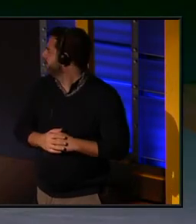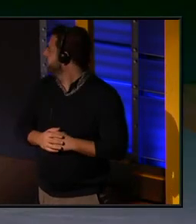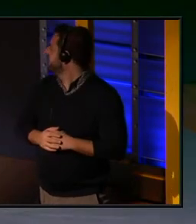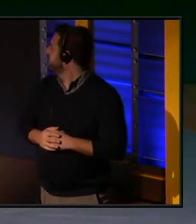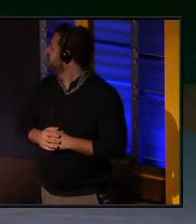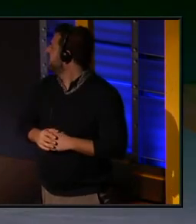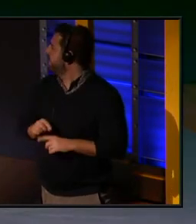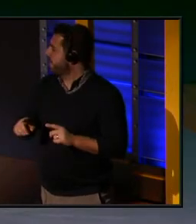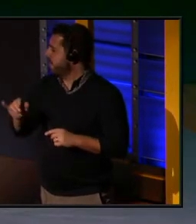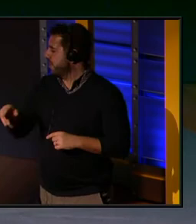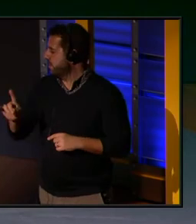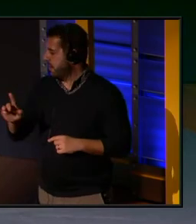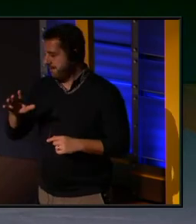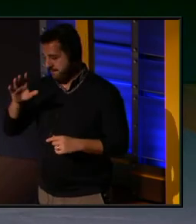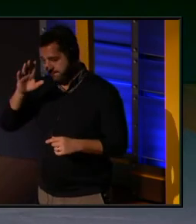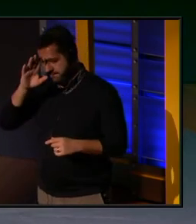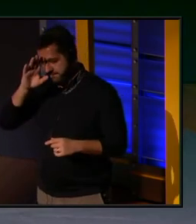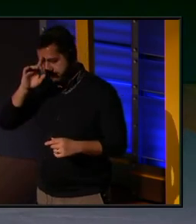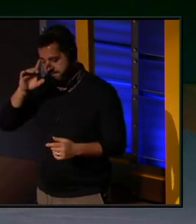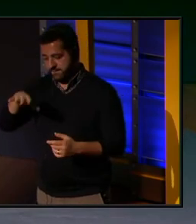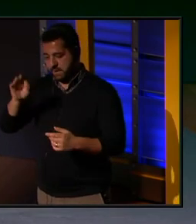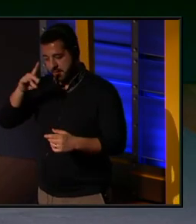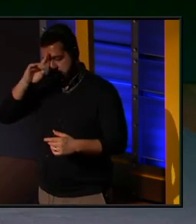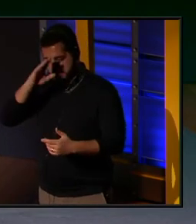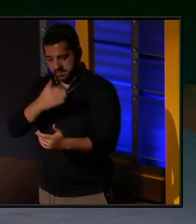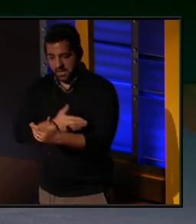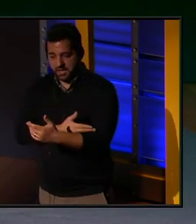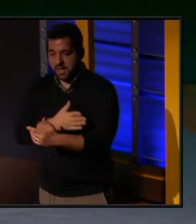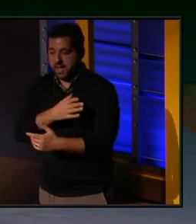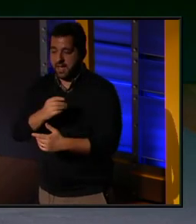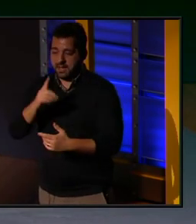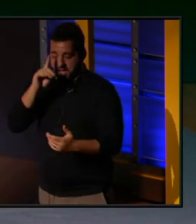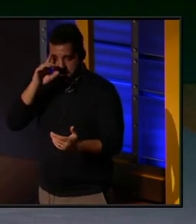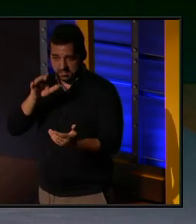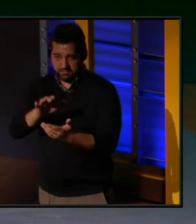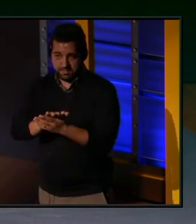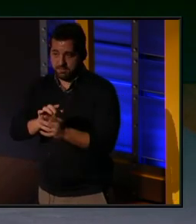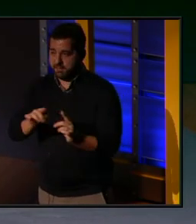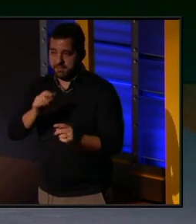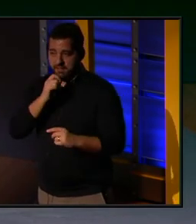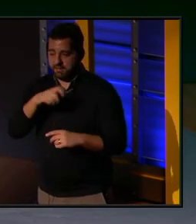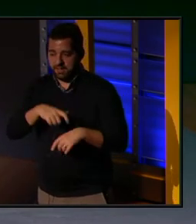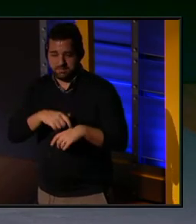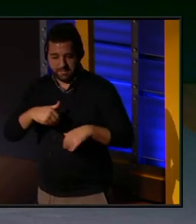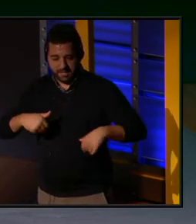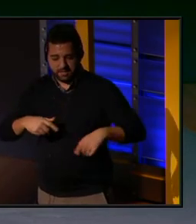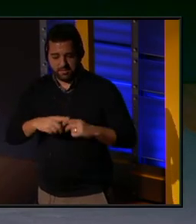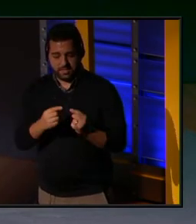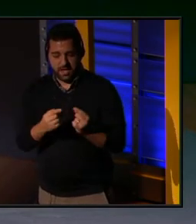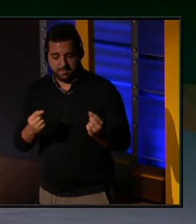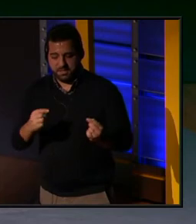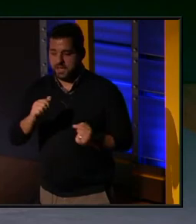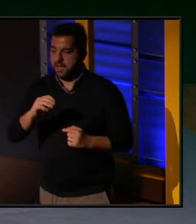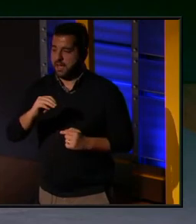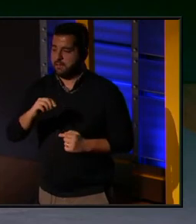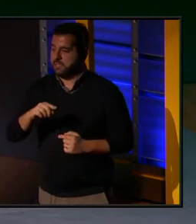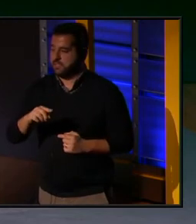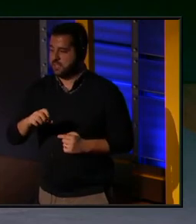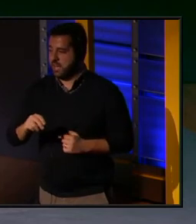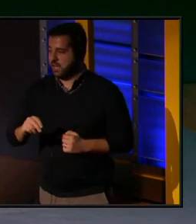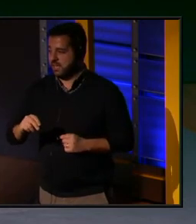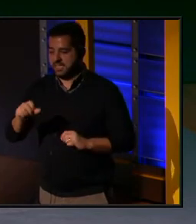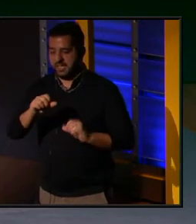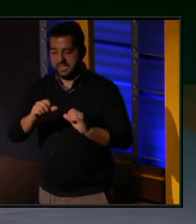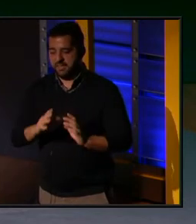But that's where I found my son, and I found my husband. That wasn't time yet. And then I said, what's the opposite of the Amazon? And I'm sure scientifically